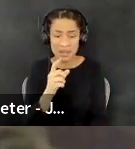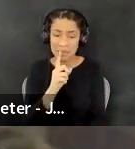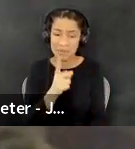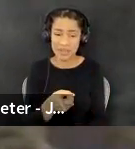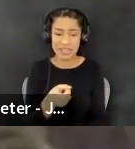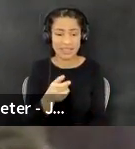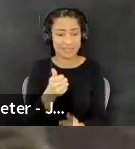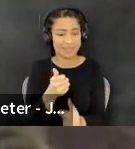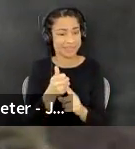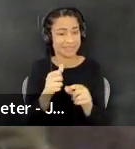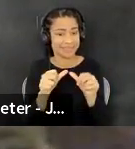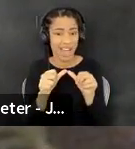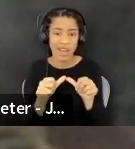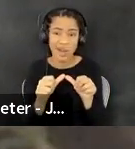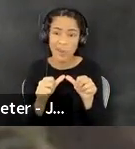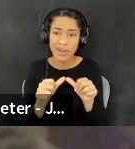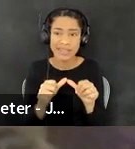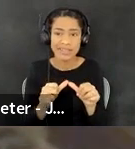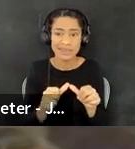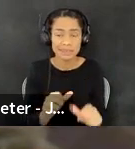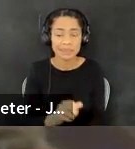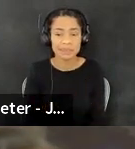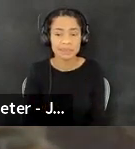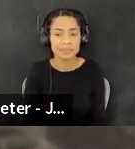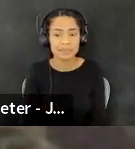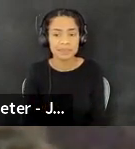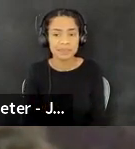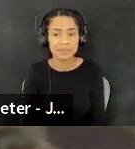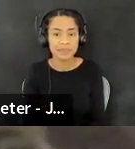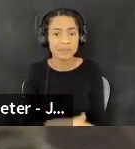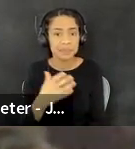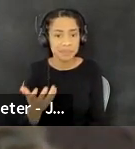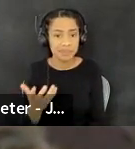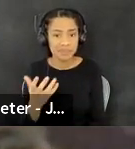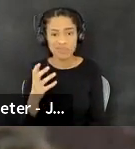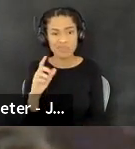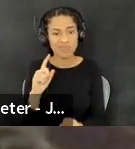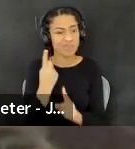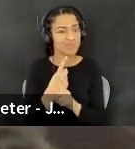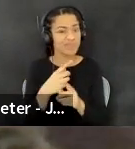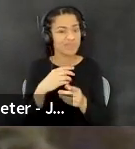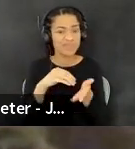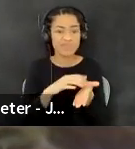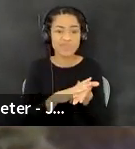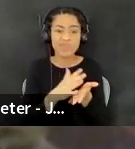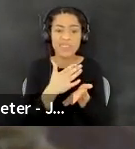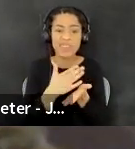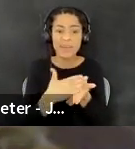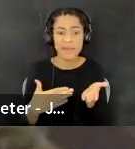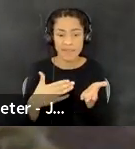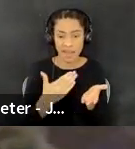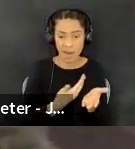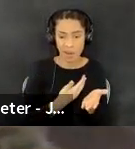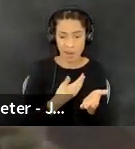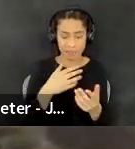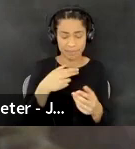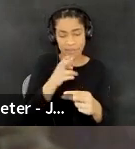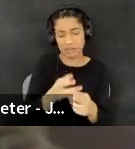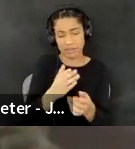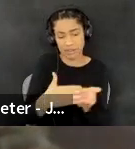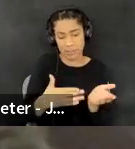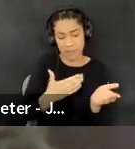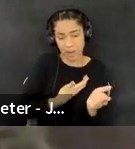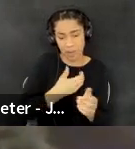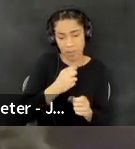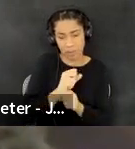is ongoing. It is ongoing. Um, and so just to note some of the work, um, that we did with the decolonization track,